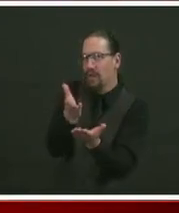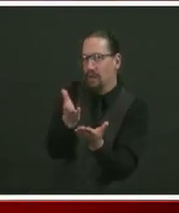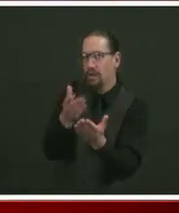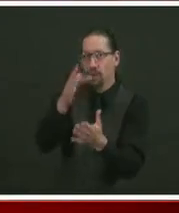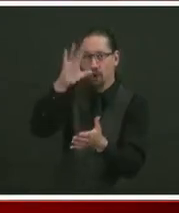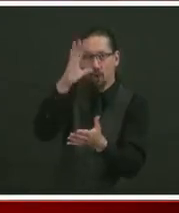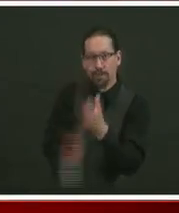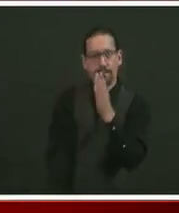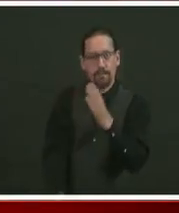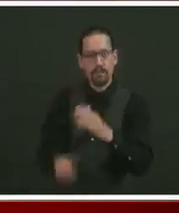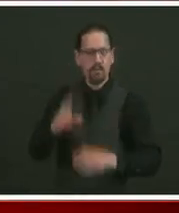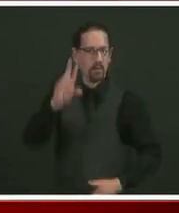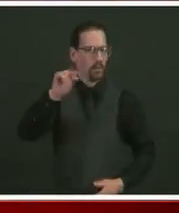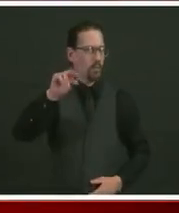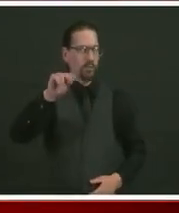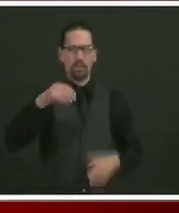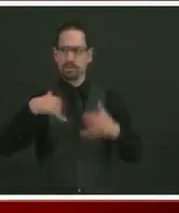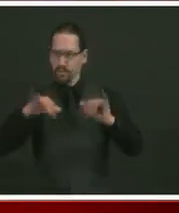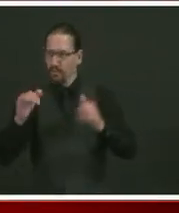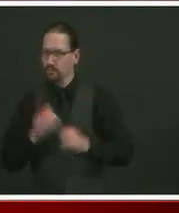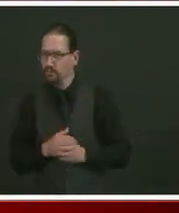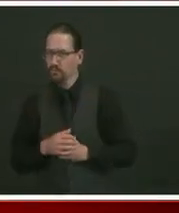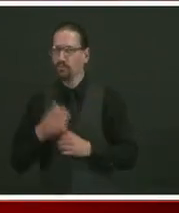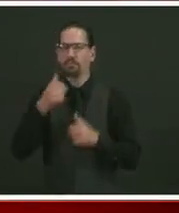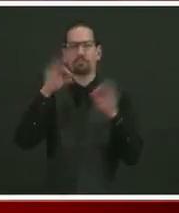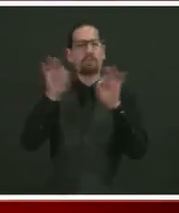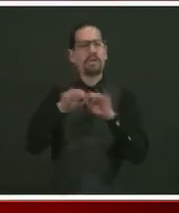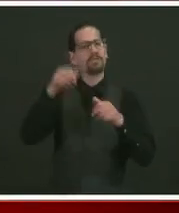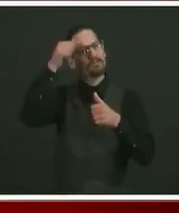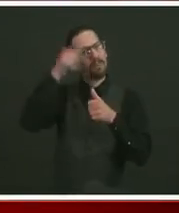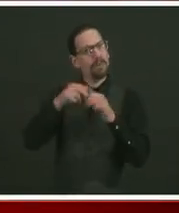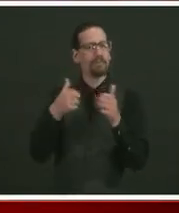the fact that we can start living our lives more normally again.